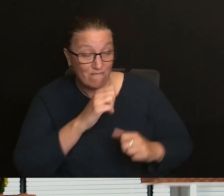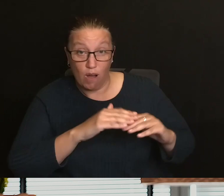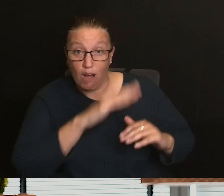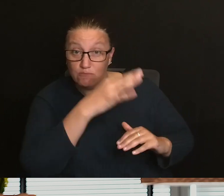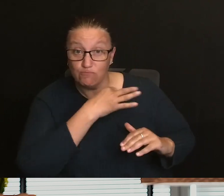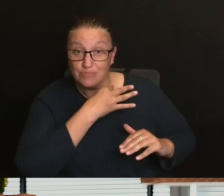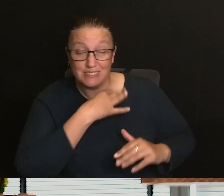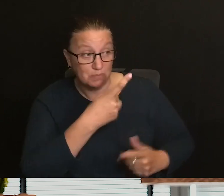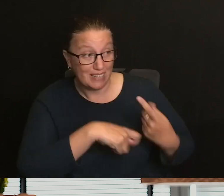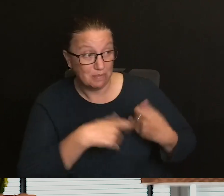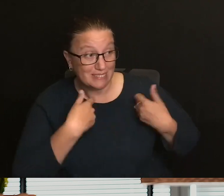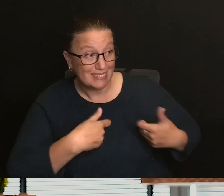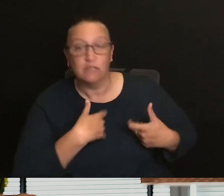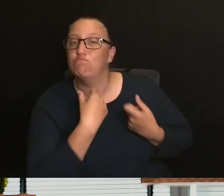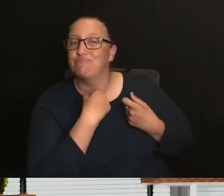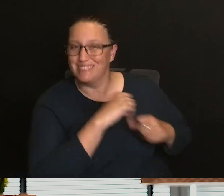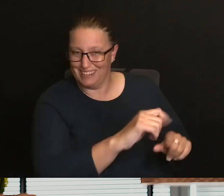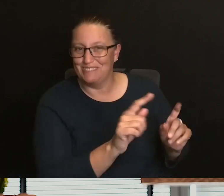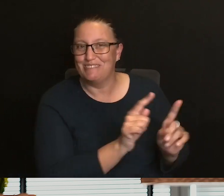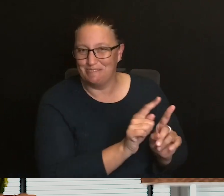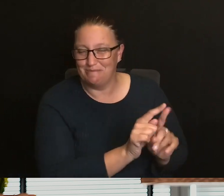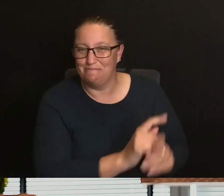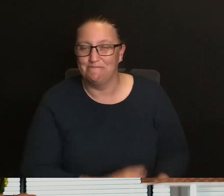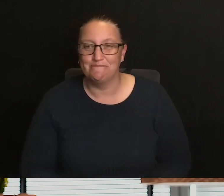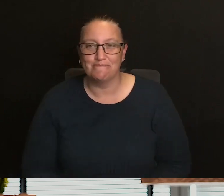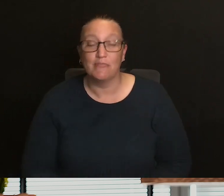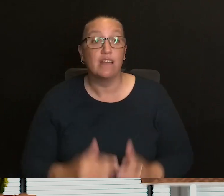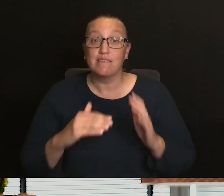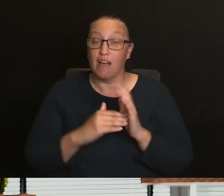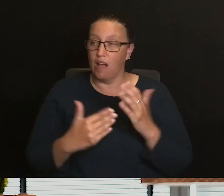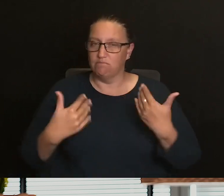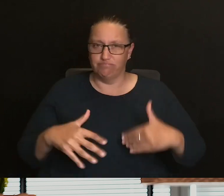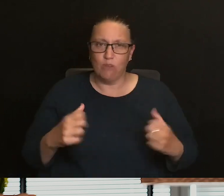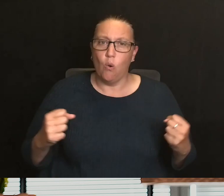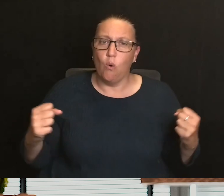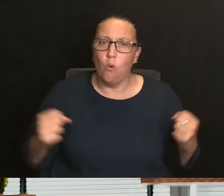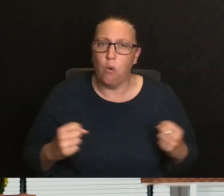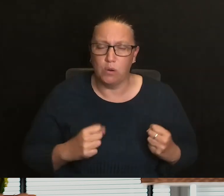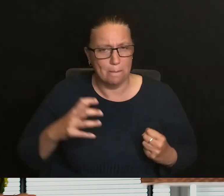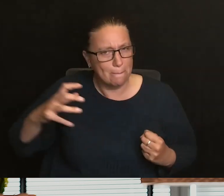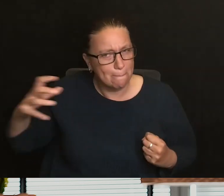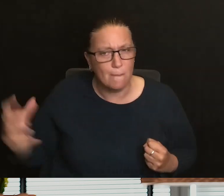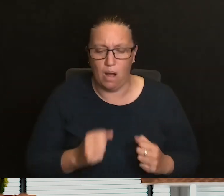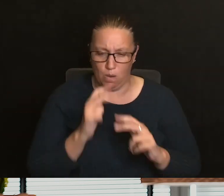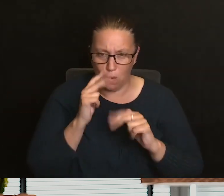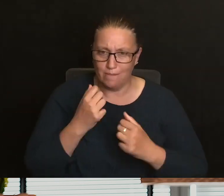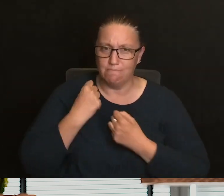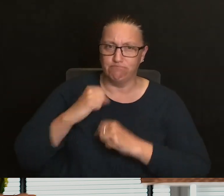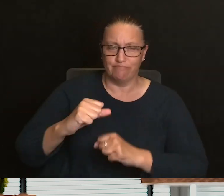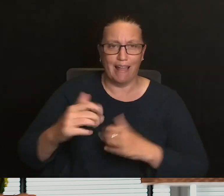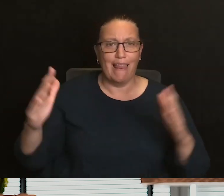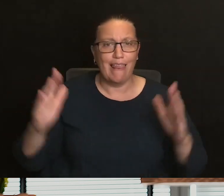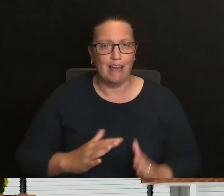severely unwell. It's critical in these cooler months that we manage the risk of COVID-19 and influenza,